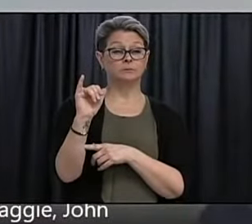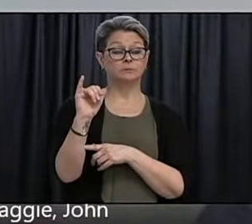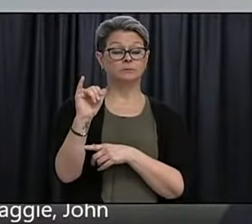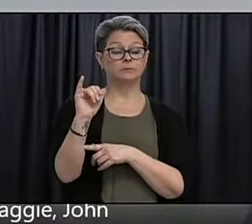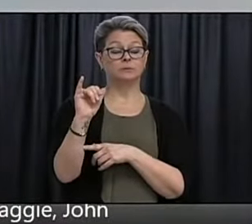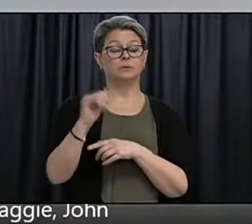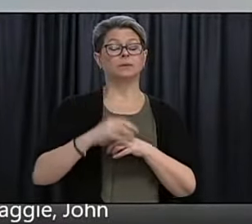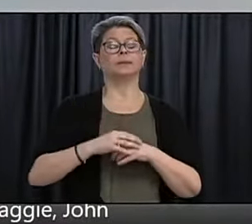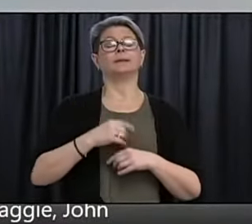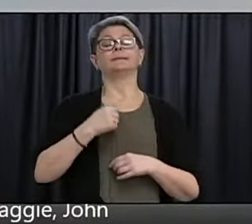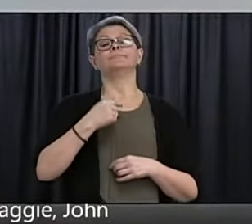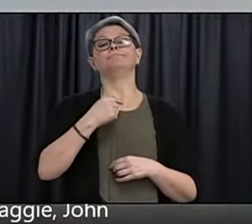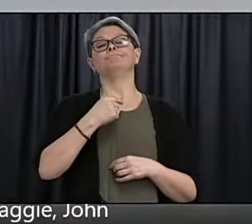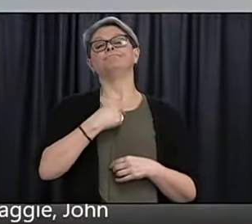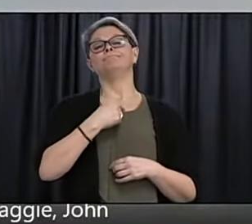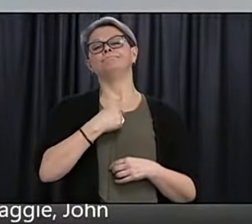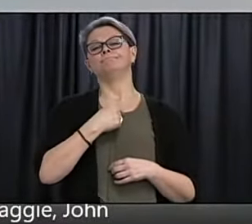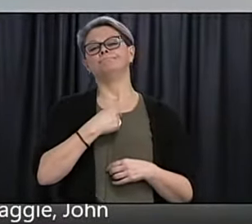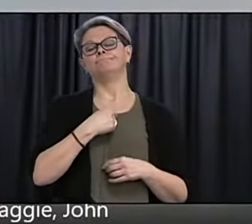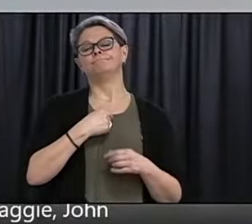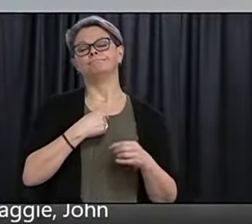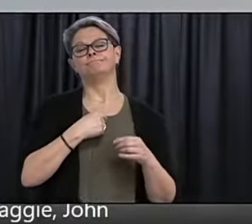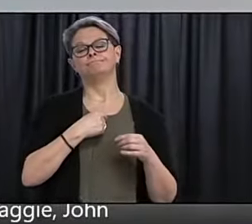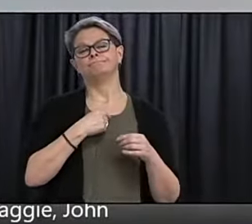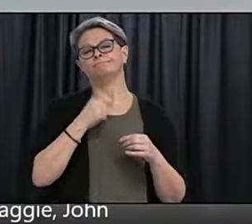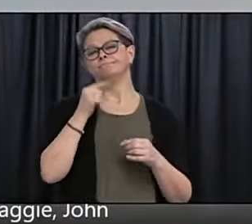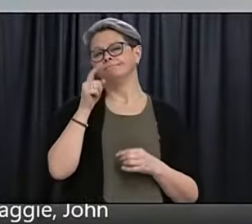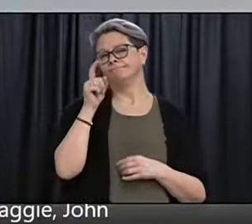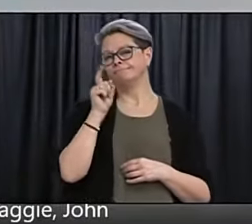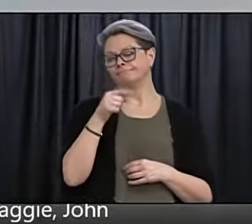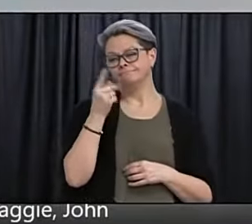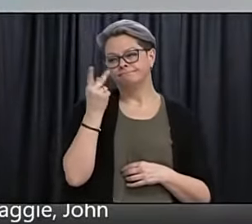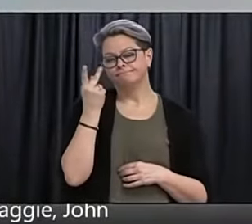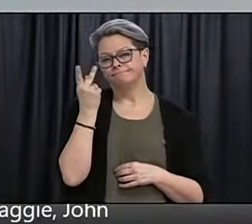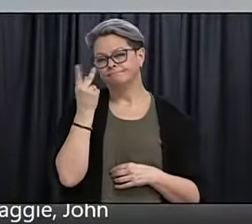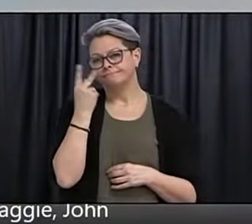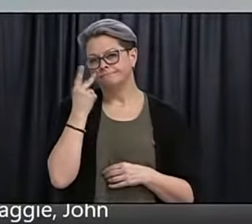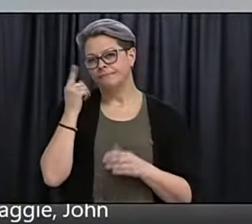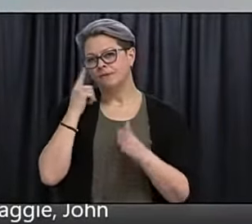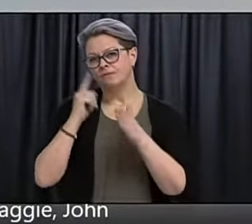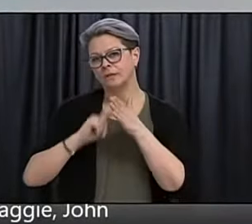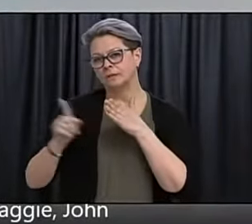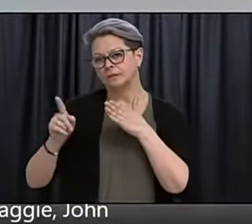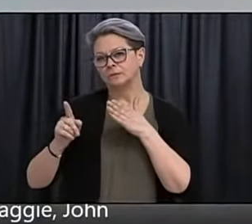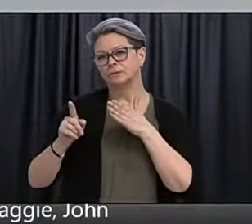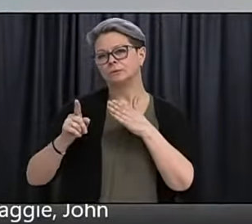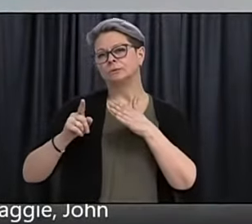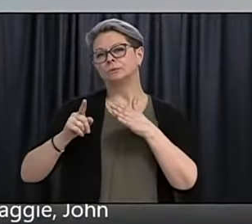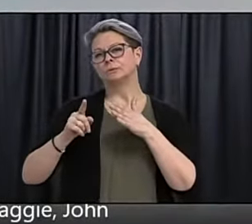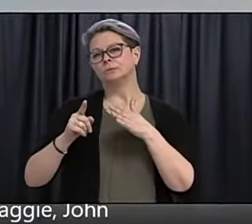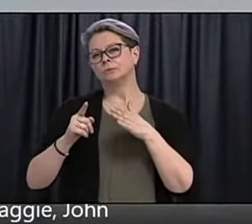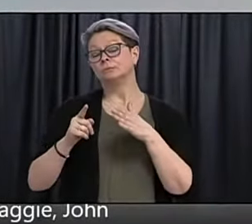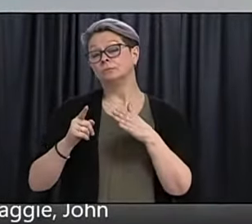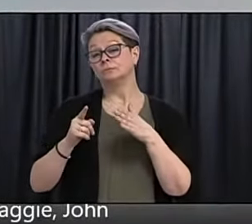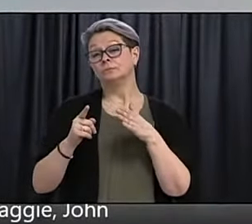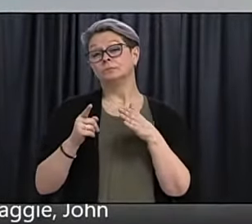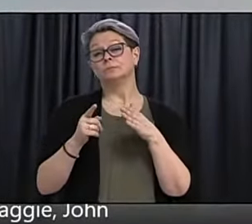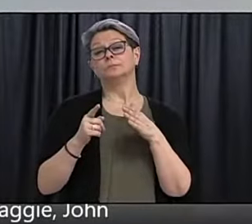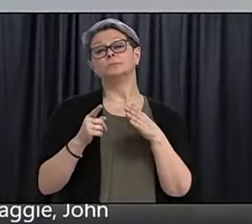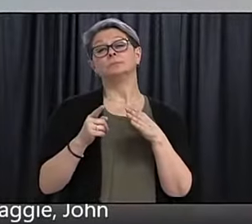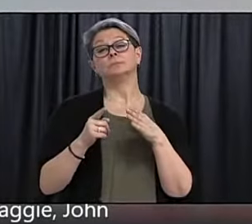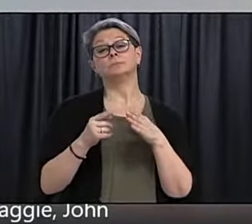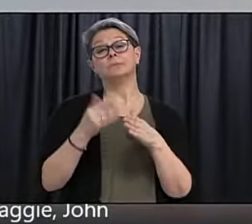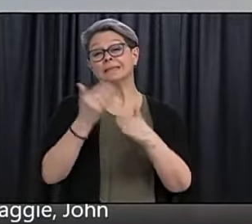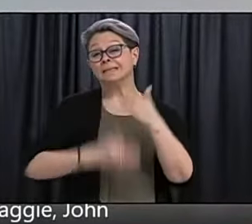I would have to go back and, uh, verify that, but I've not heard that they haven't. Some of our reconciliation processes in the smaller communities